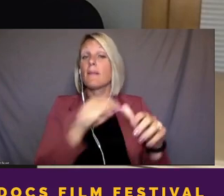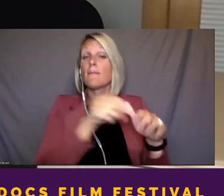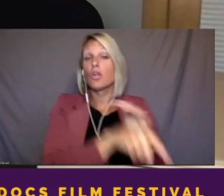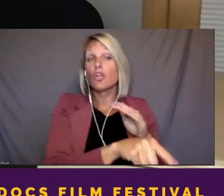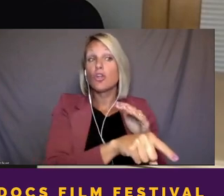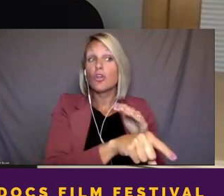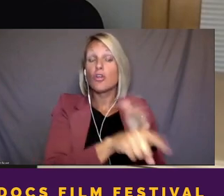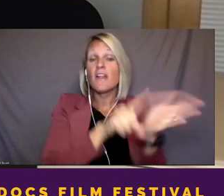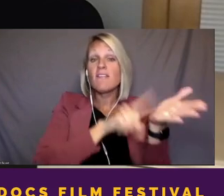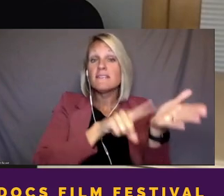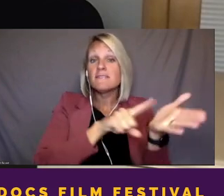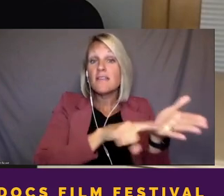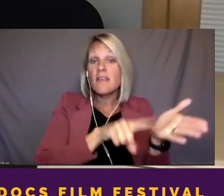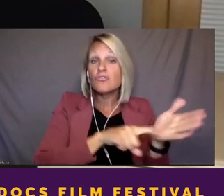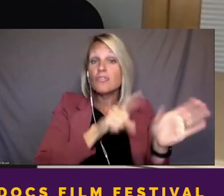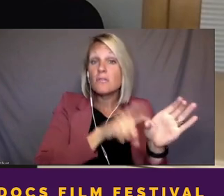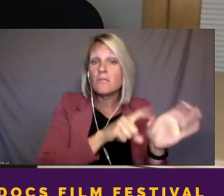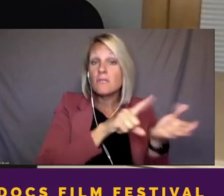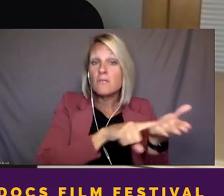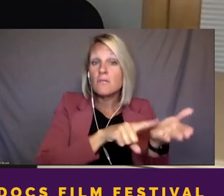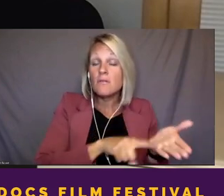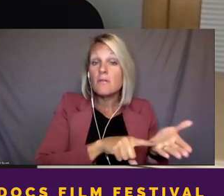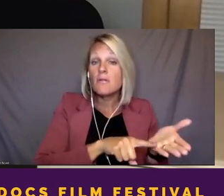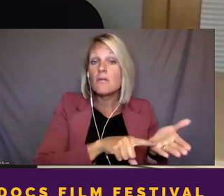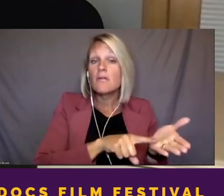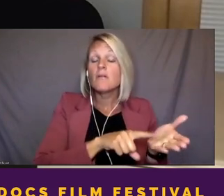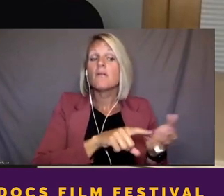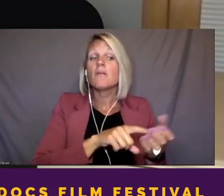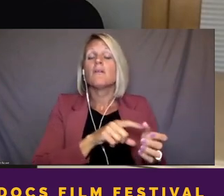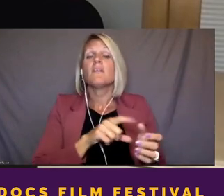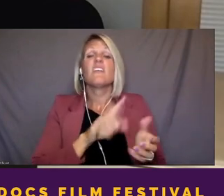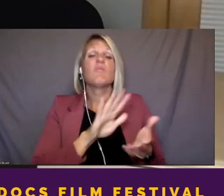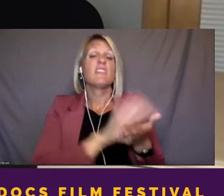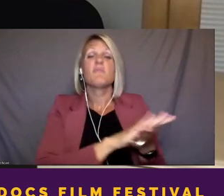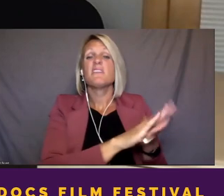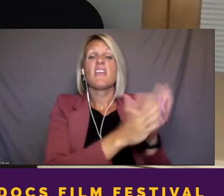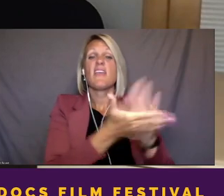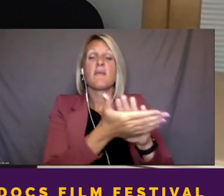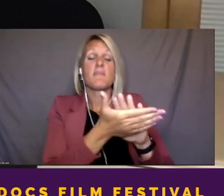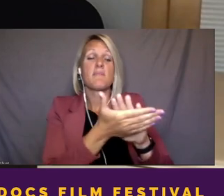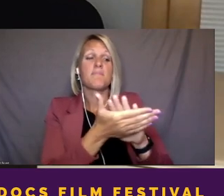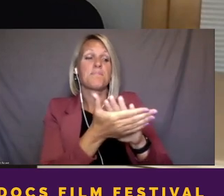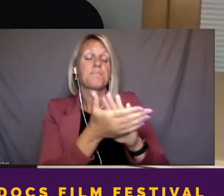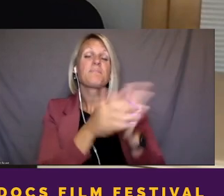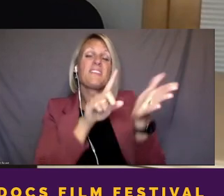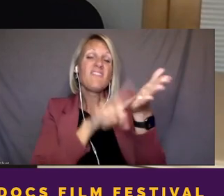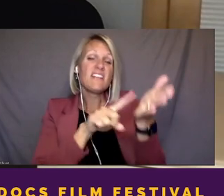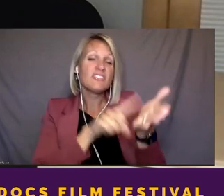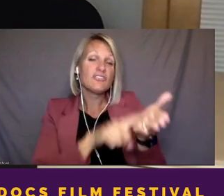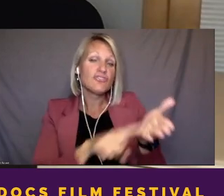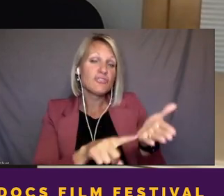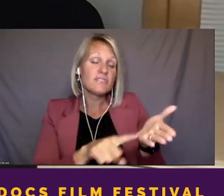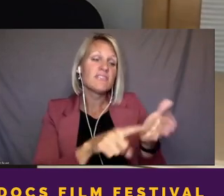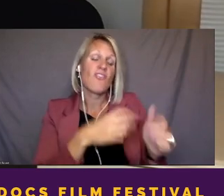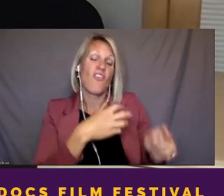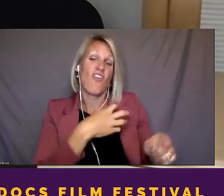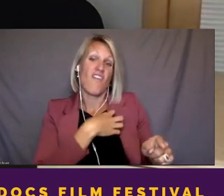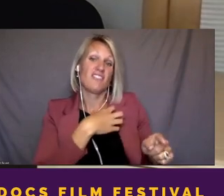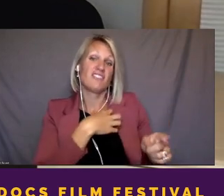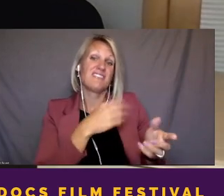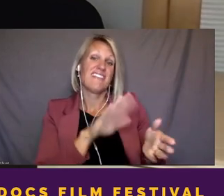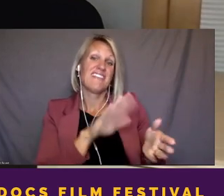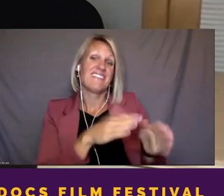evolved into an investigation of this officer's death that could have had three